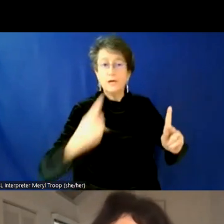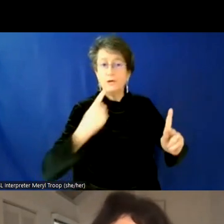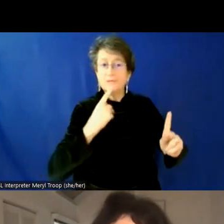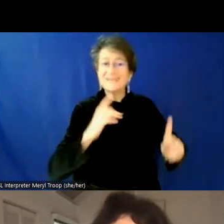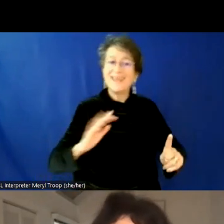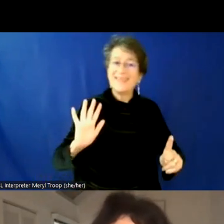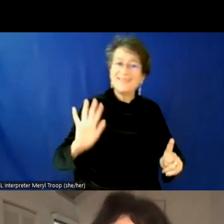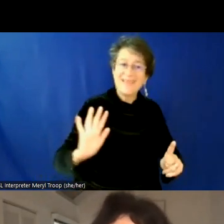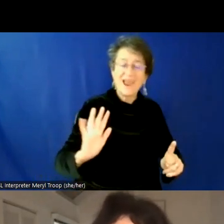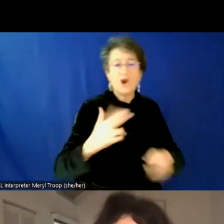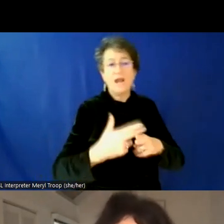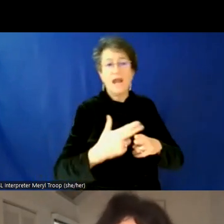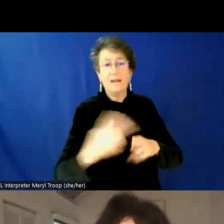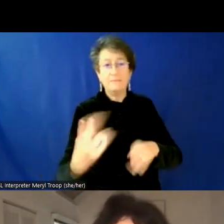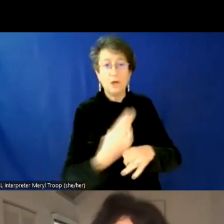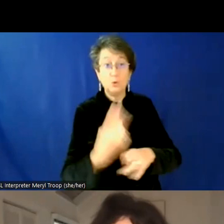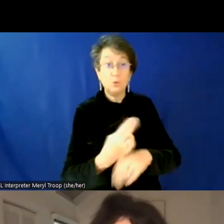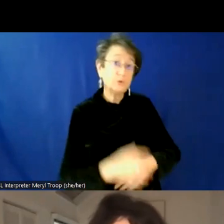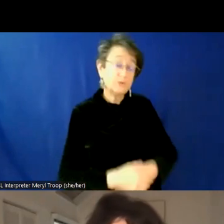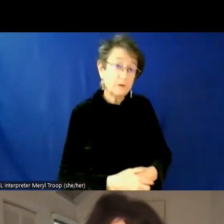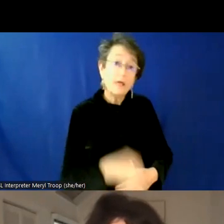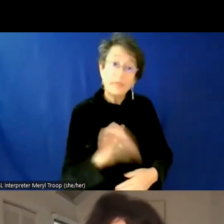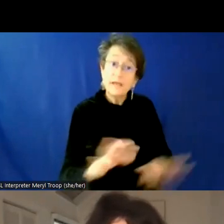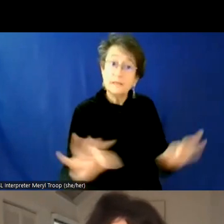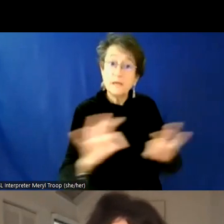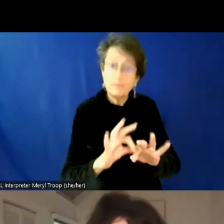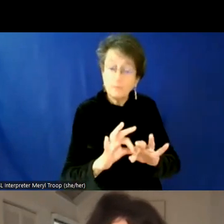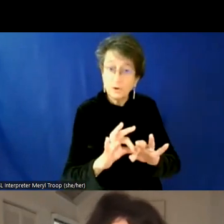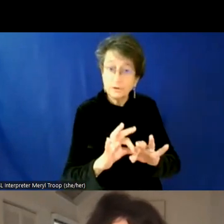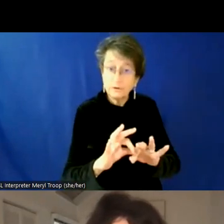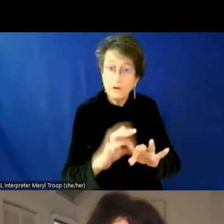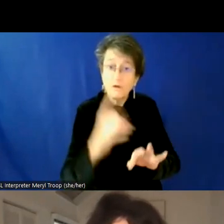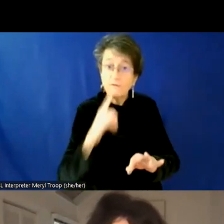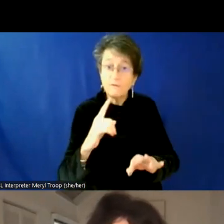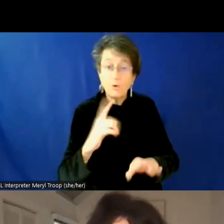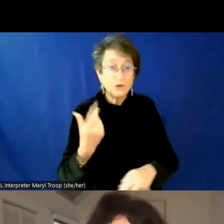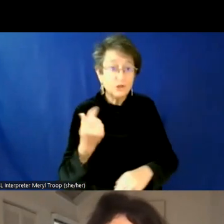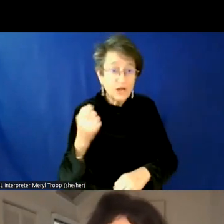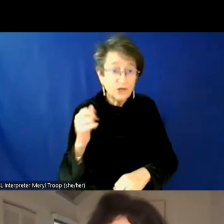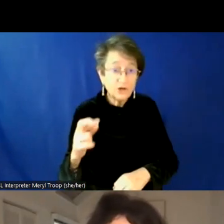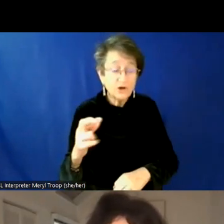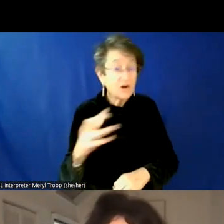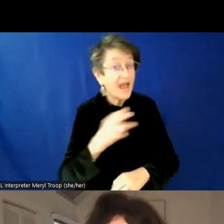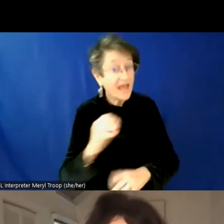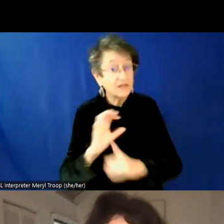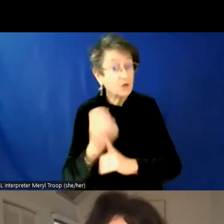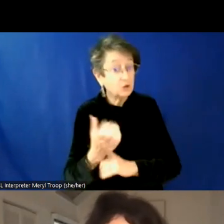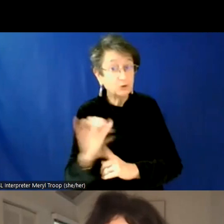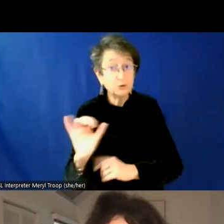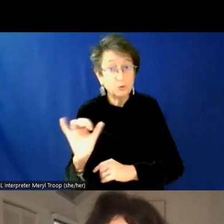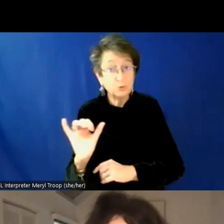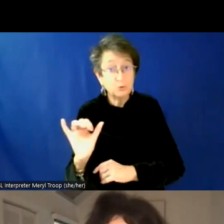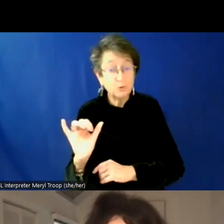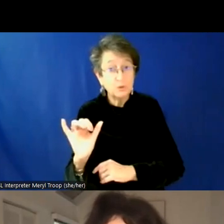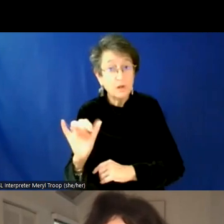legal name that they use. This is an important practice, not just about gender, but also about culture. Um, you know, there are lots of,